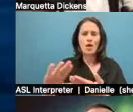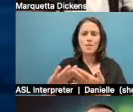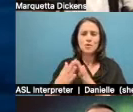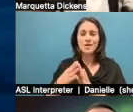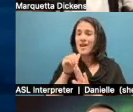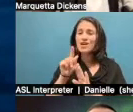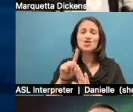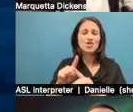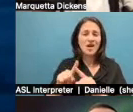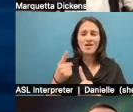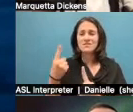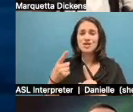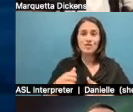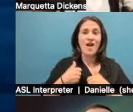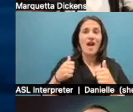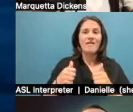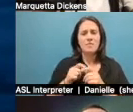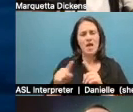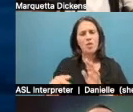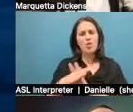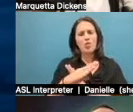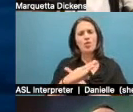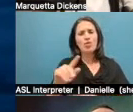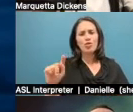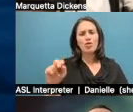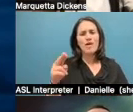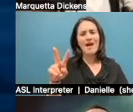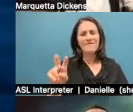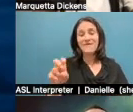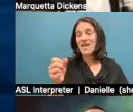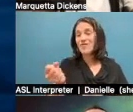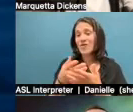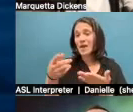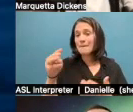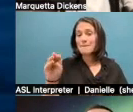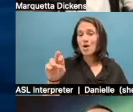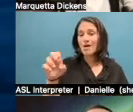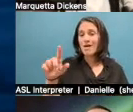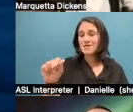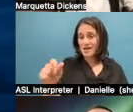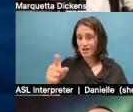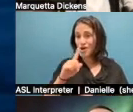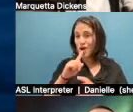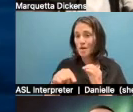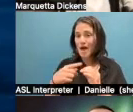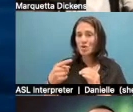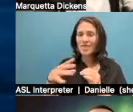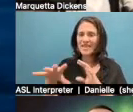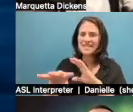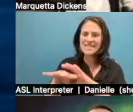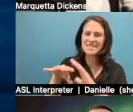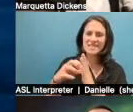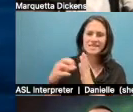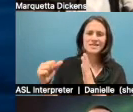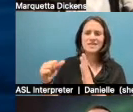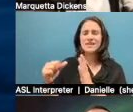thriving. You know, all the things Marquetta talks about, you know, the disinvestment, the lack of jobs,